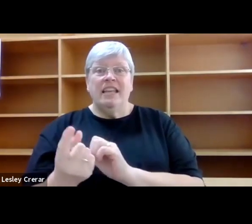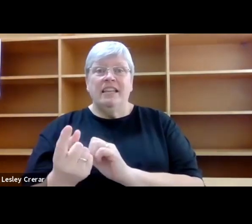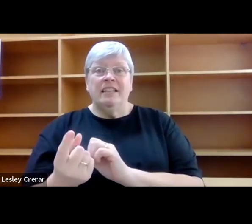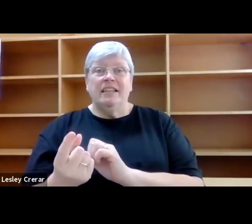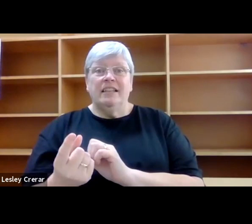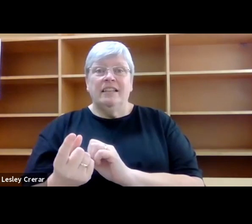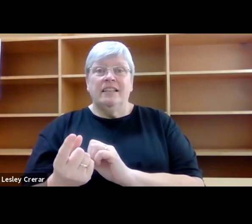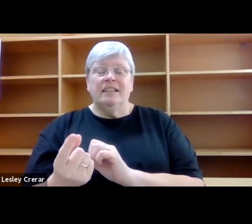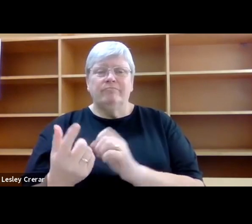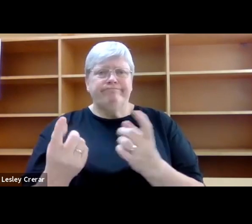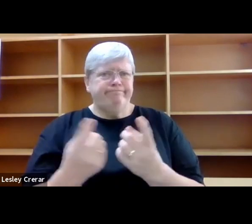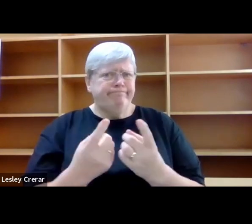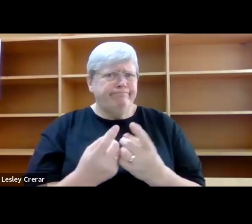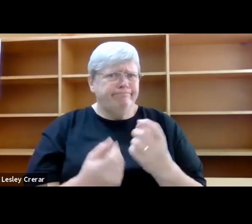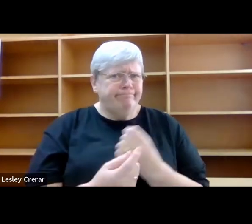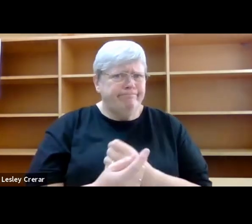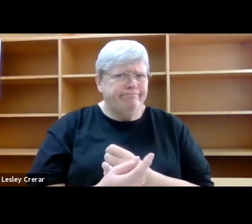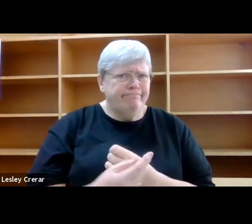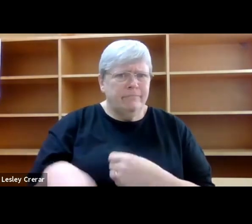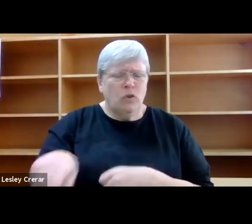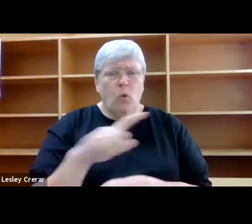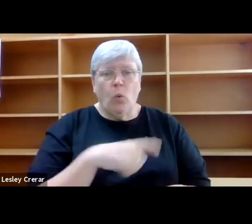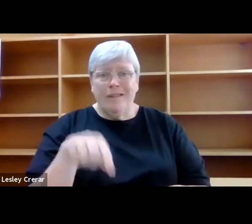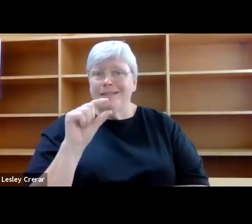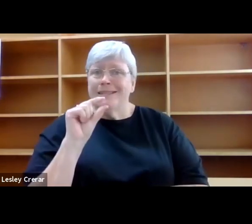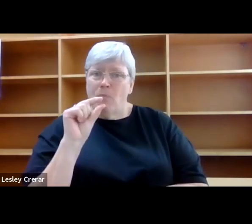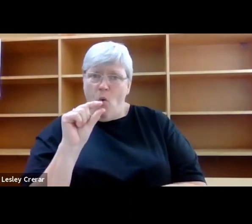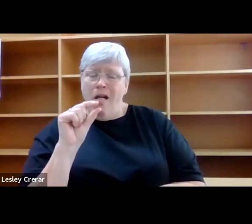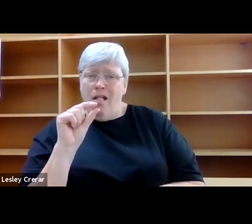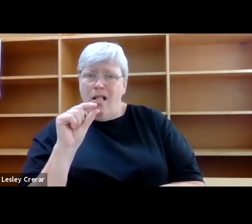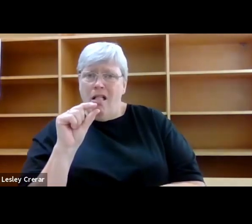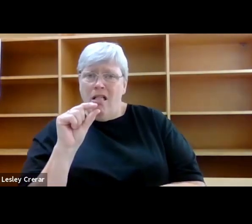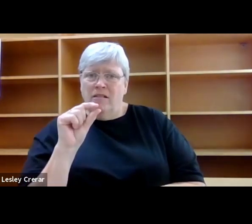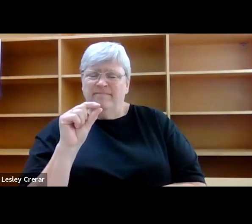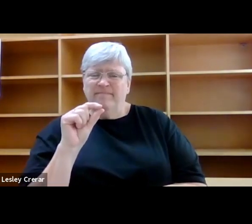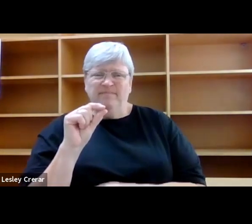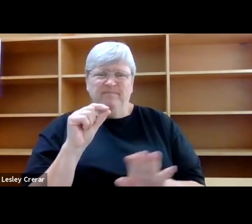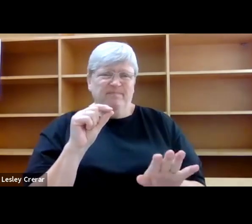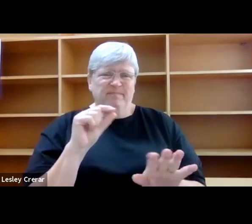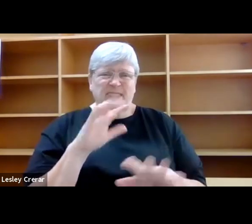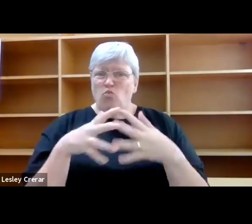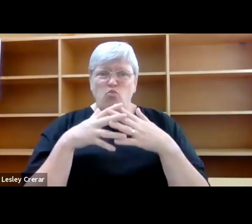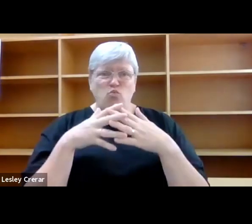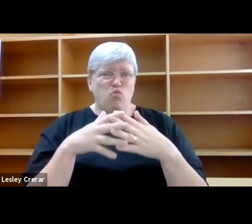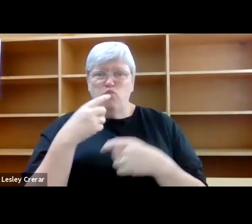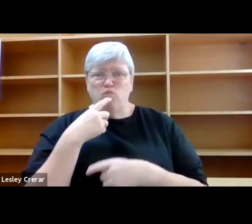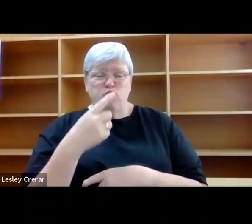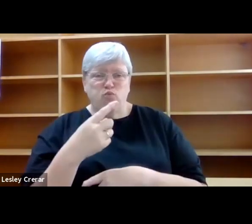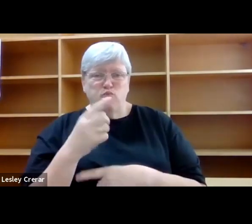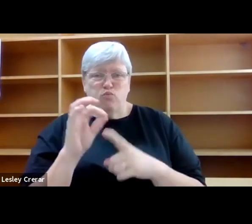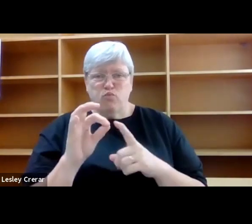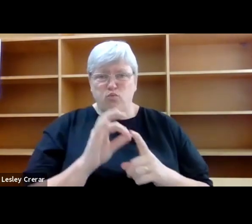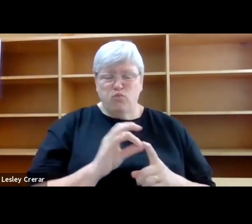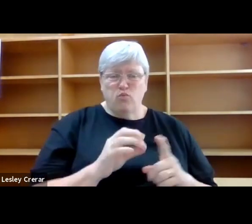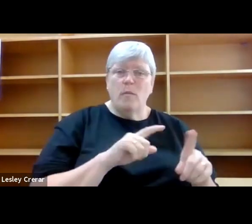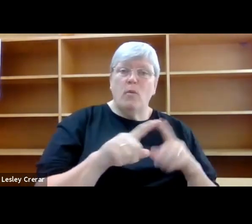The things that happened were all small, seemed too minor now to mention in much detail. The most important